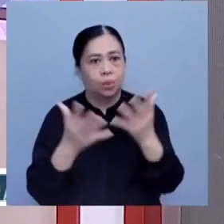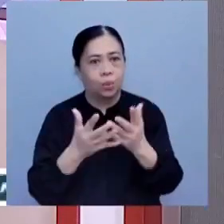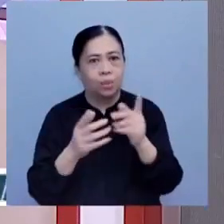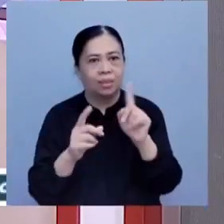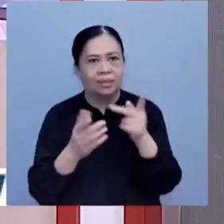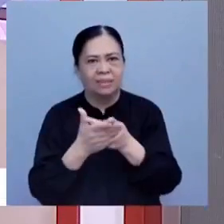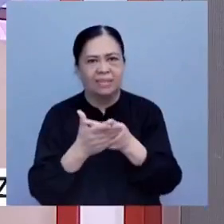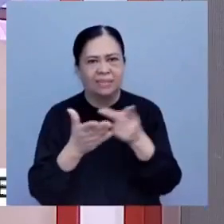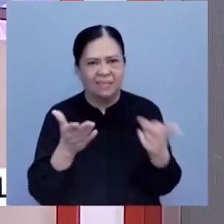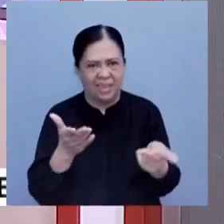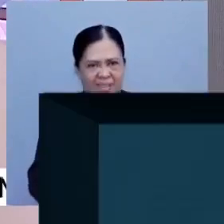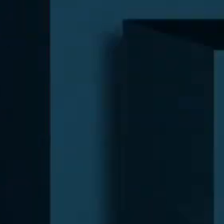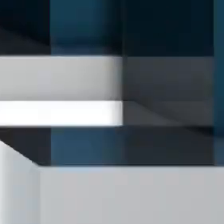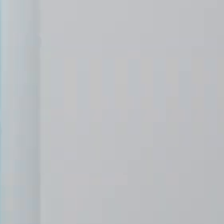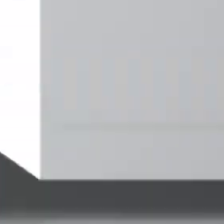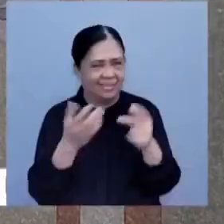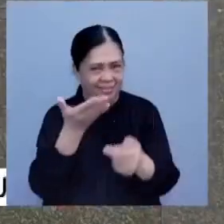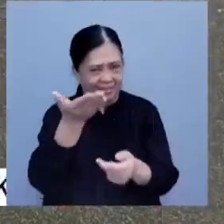Take a look.